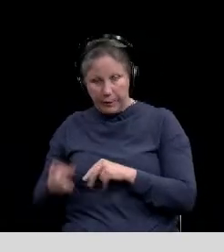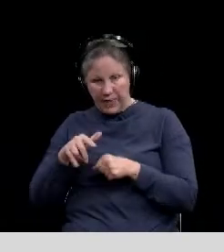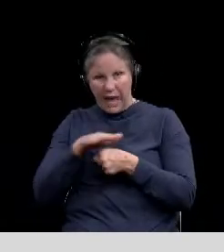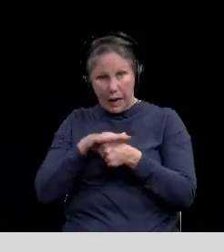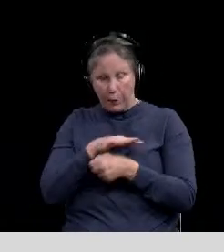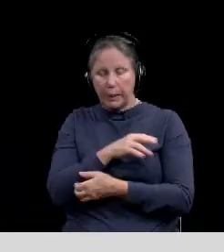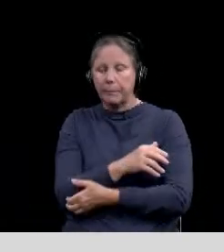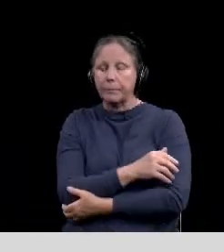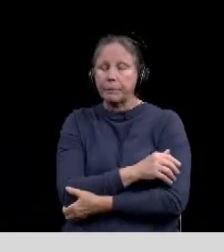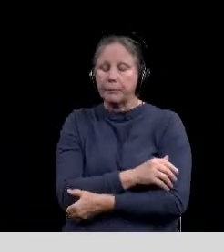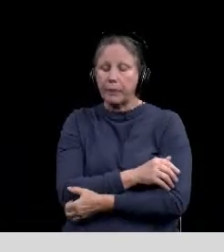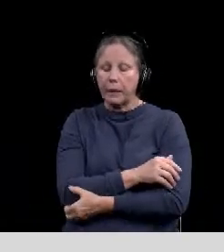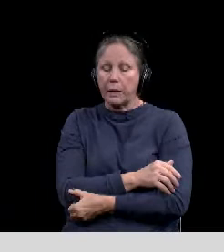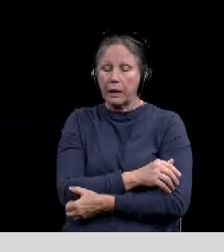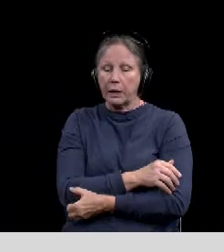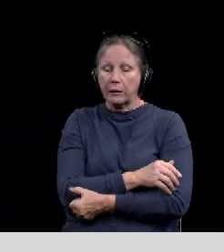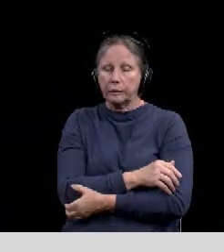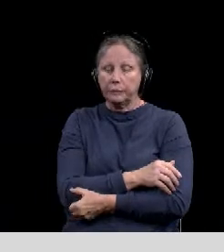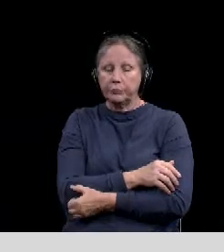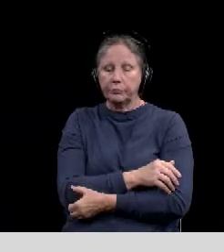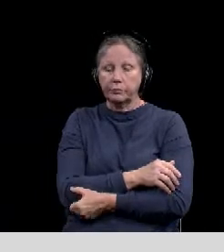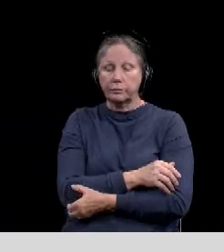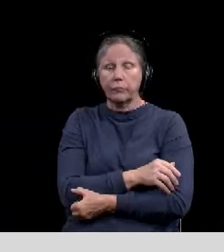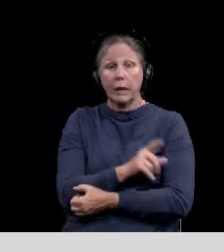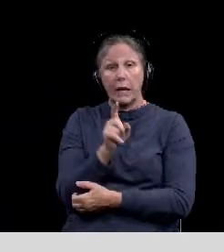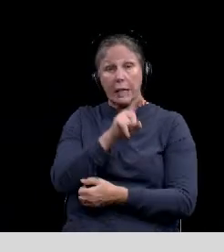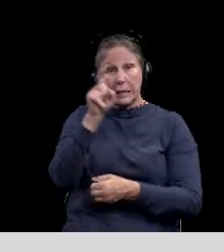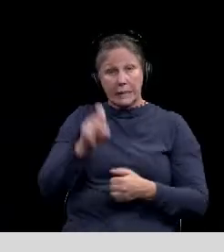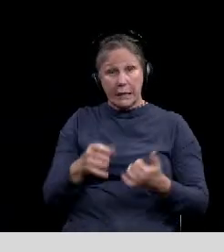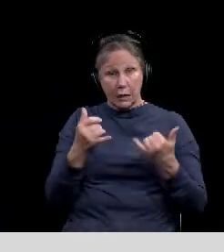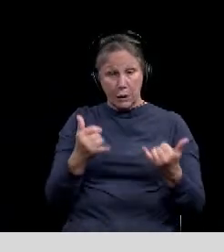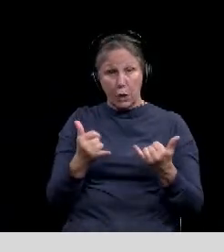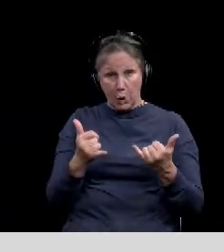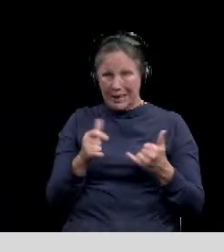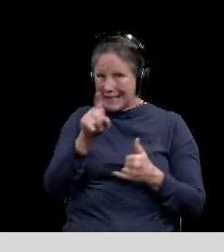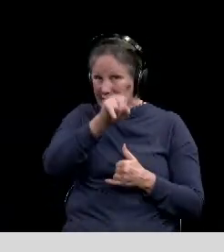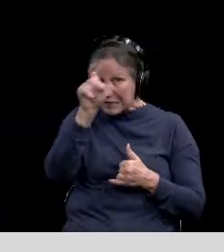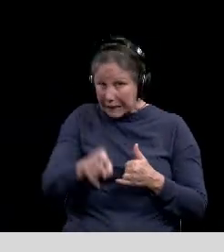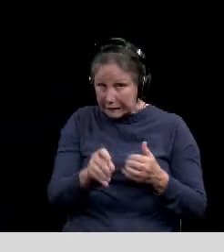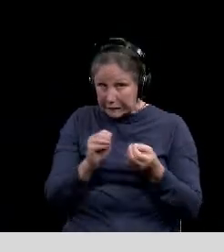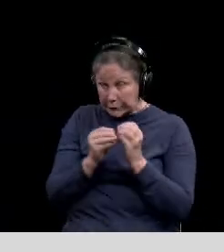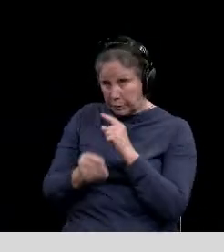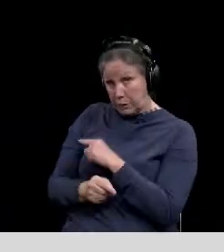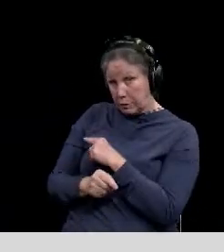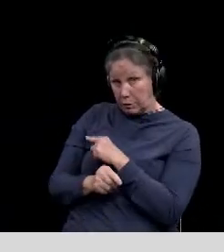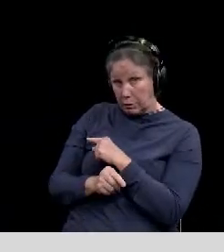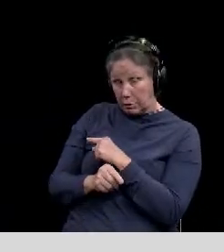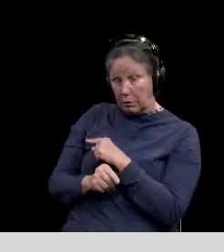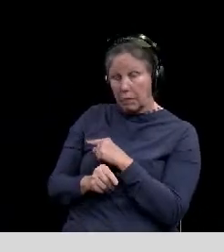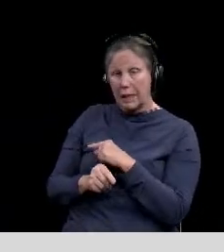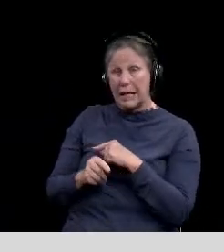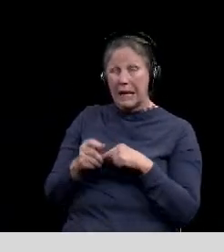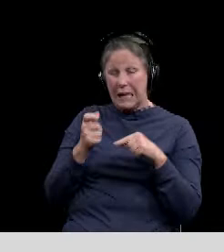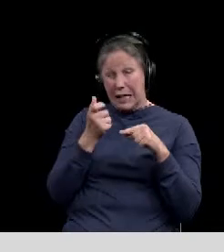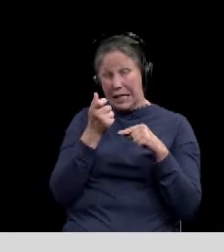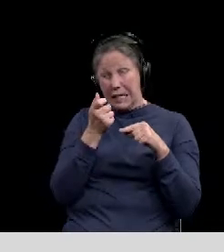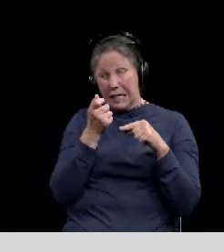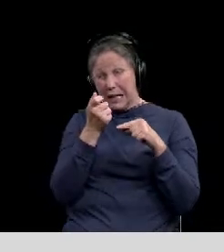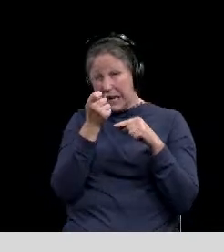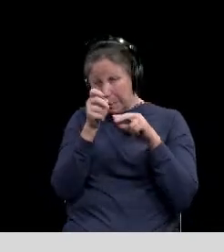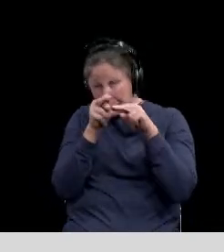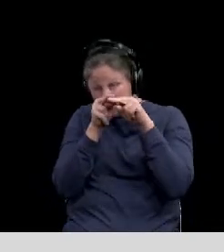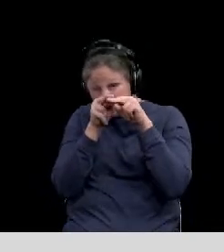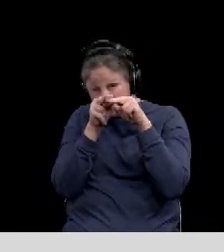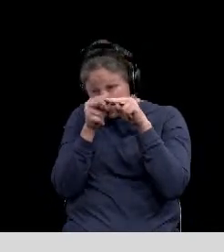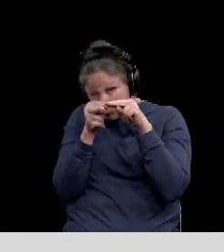area. Here for Texas currently, this is the Texas slide. We are just slightly decreasing. The